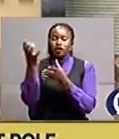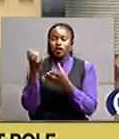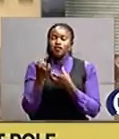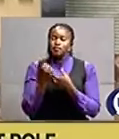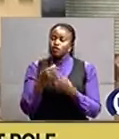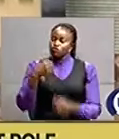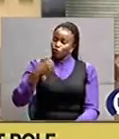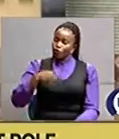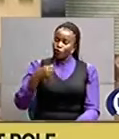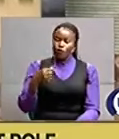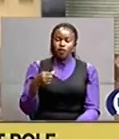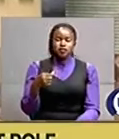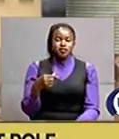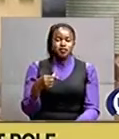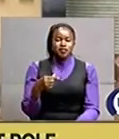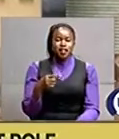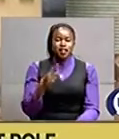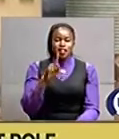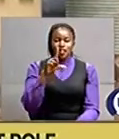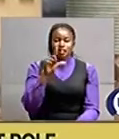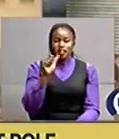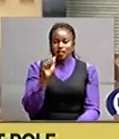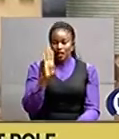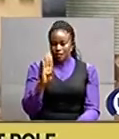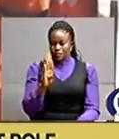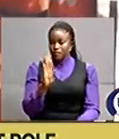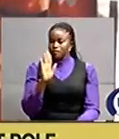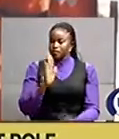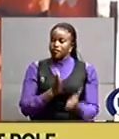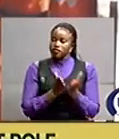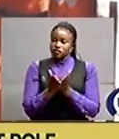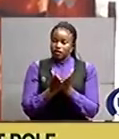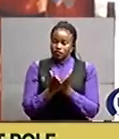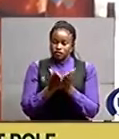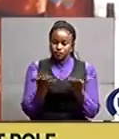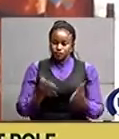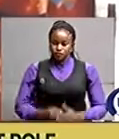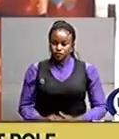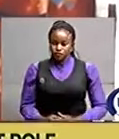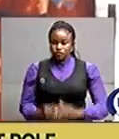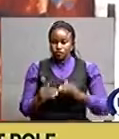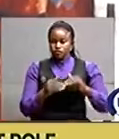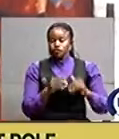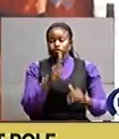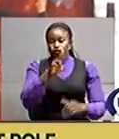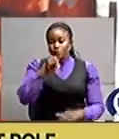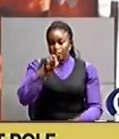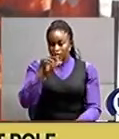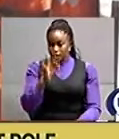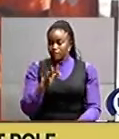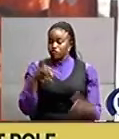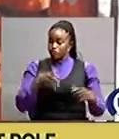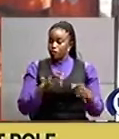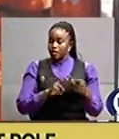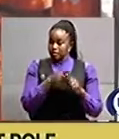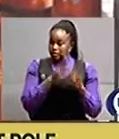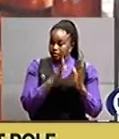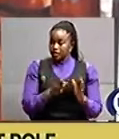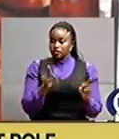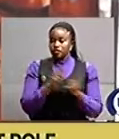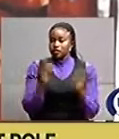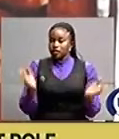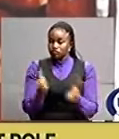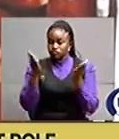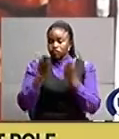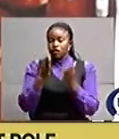quality uh uh lab service the uganda people's defense forces engineering brigade is also renovating buyambi